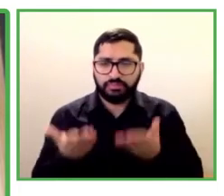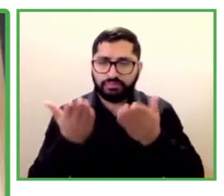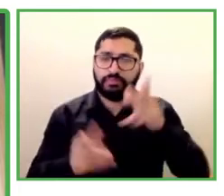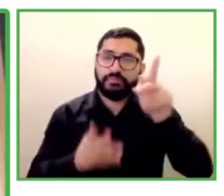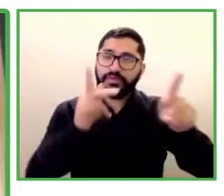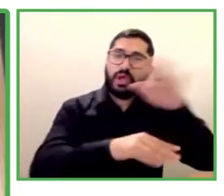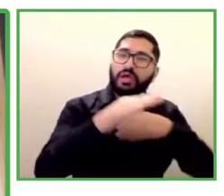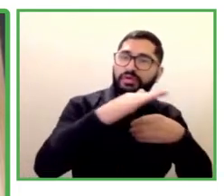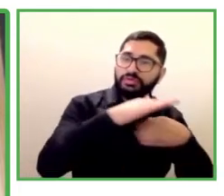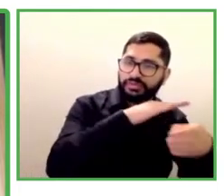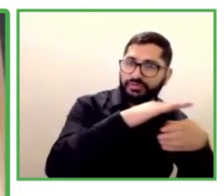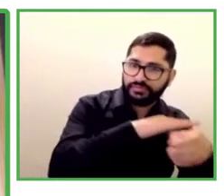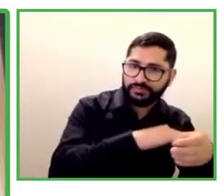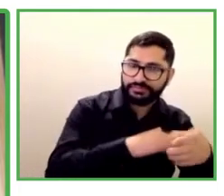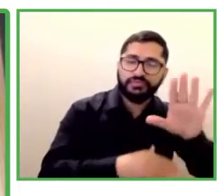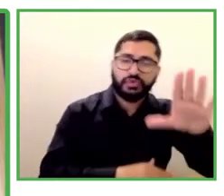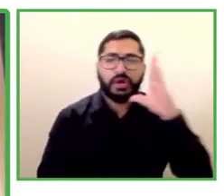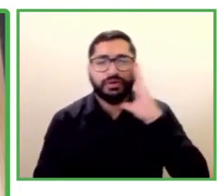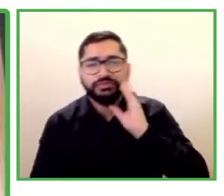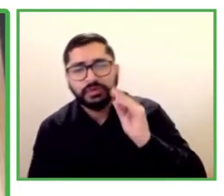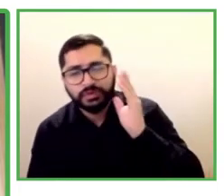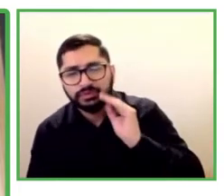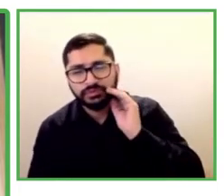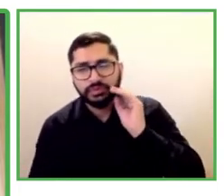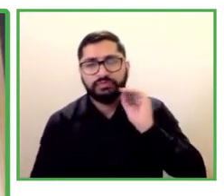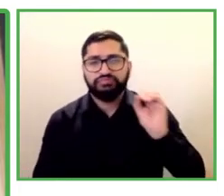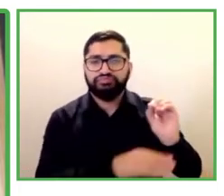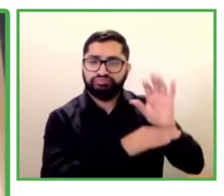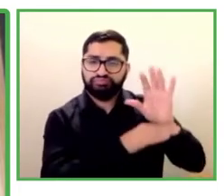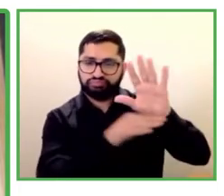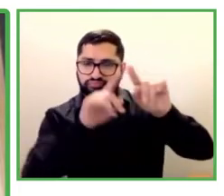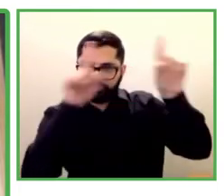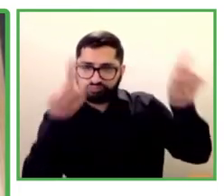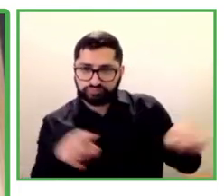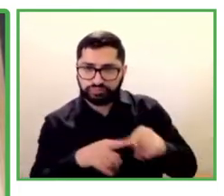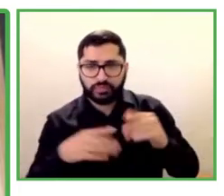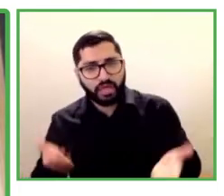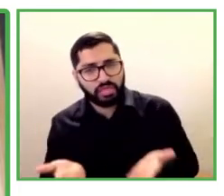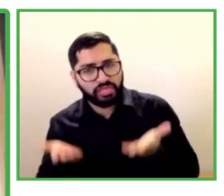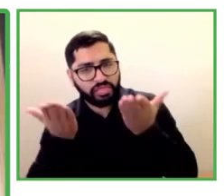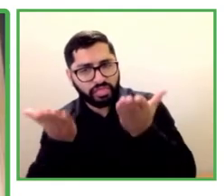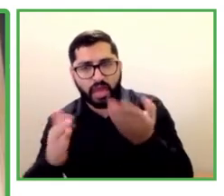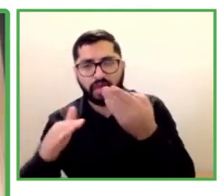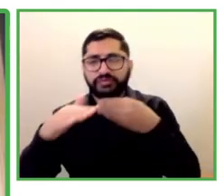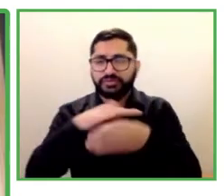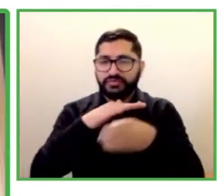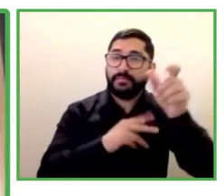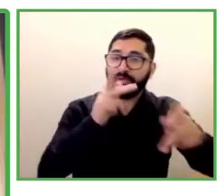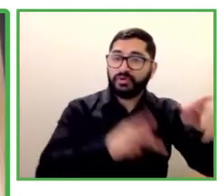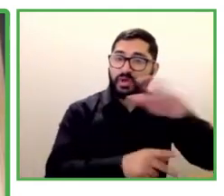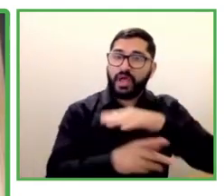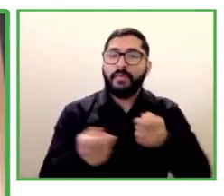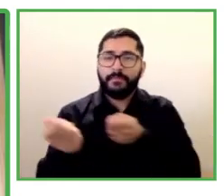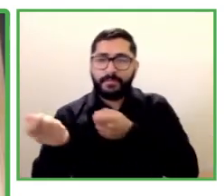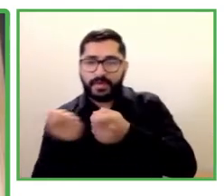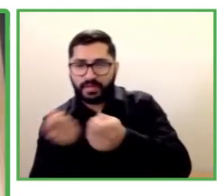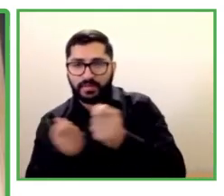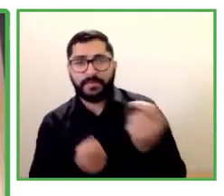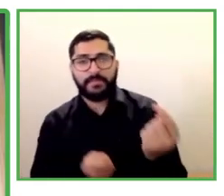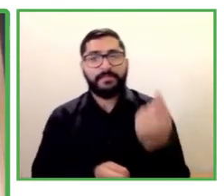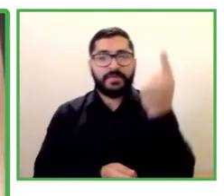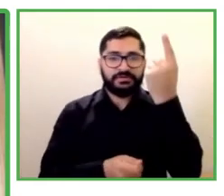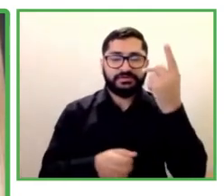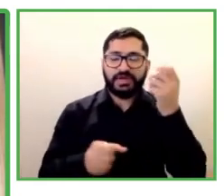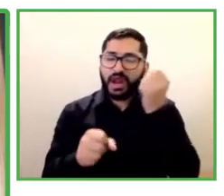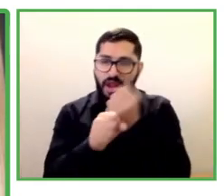but even more give access to the primary labor market for persons with sight and hearing loss or persons with sight and hearing disabilities.